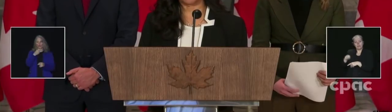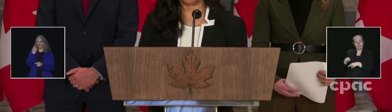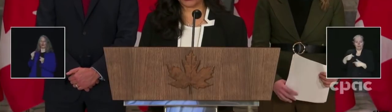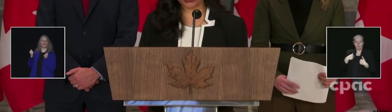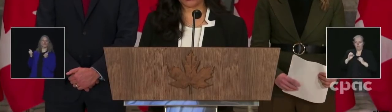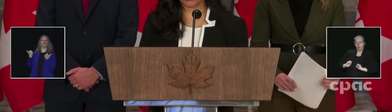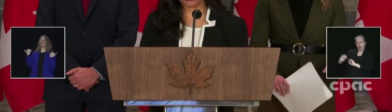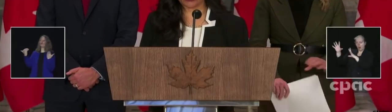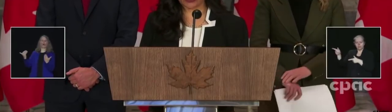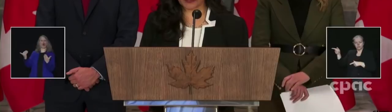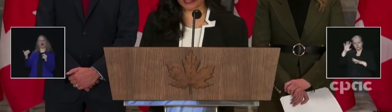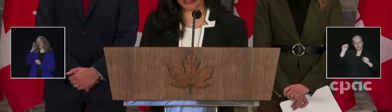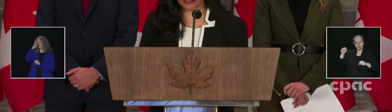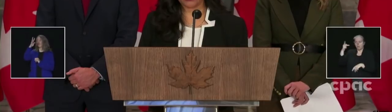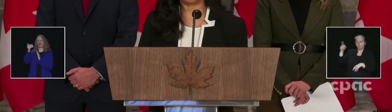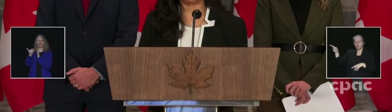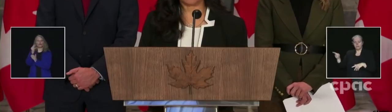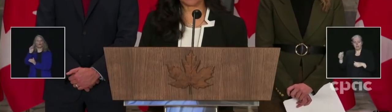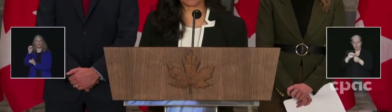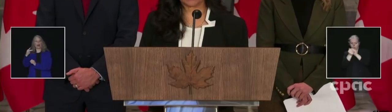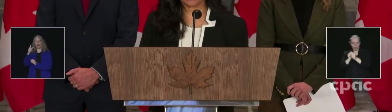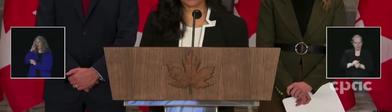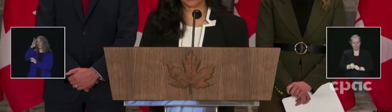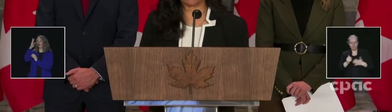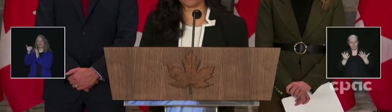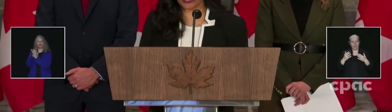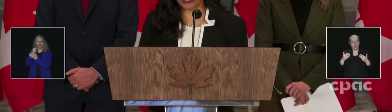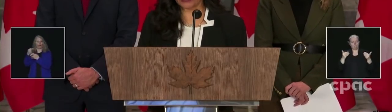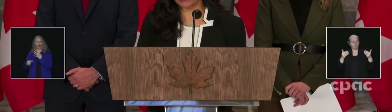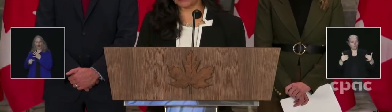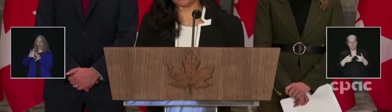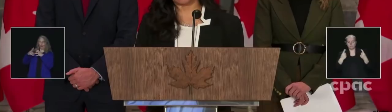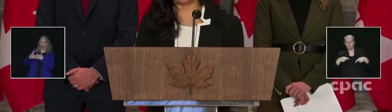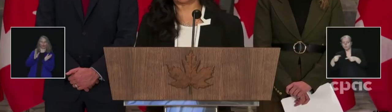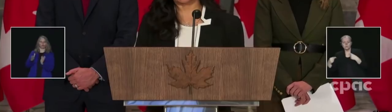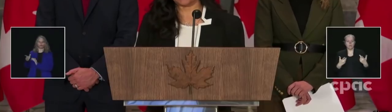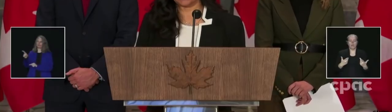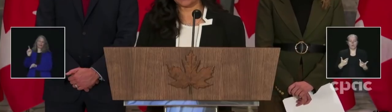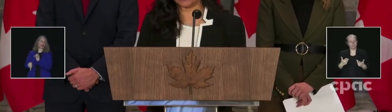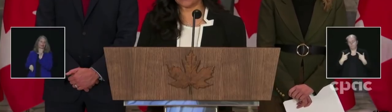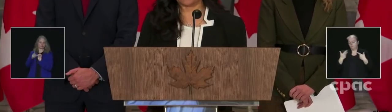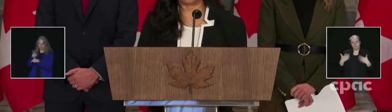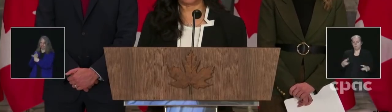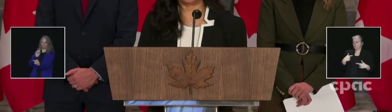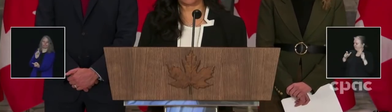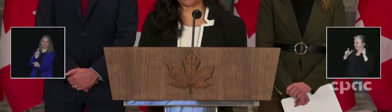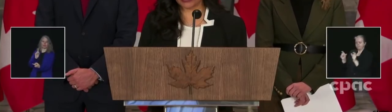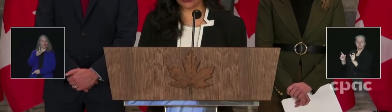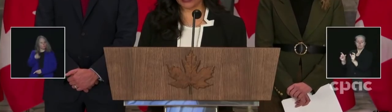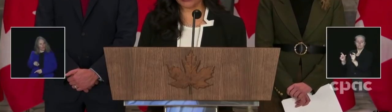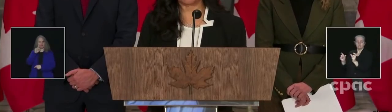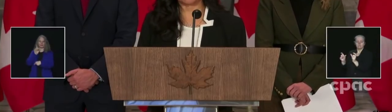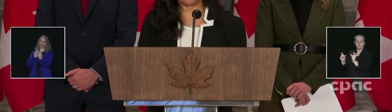to suit his own purposes. We must and we will stand up against these efforts to sow